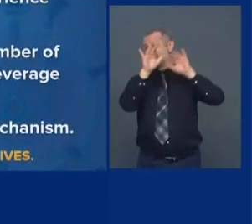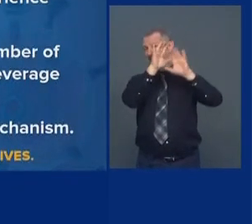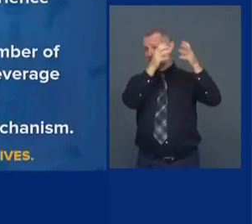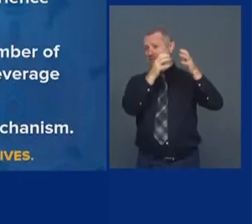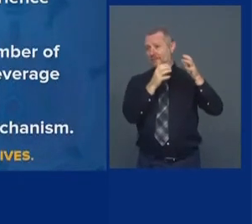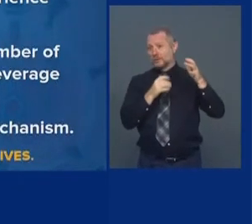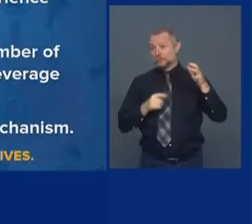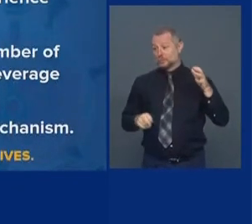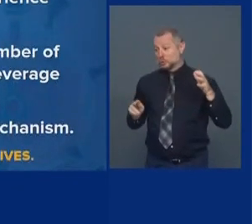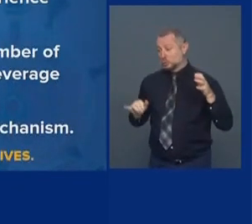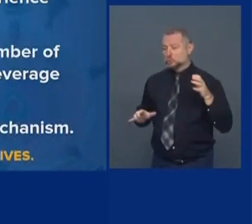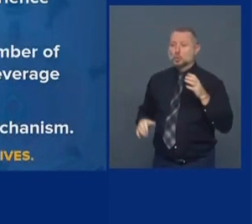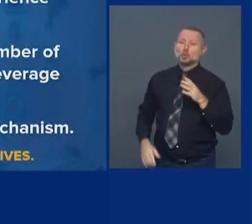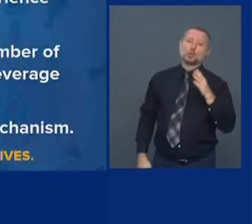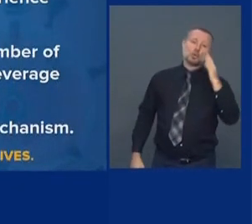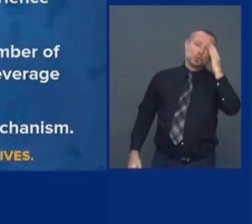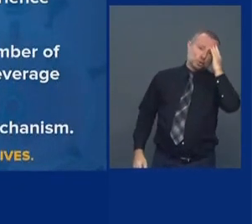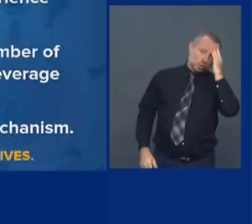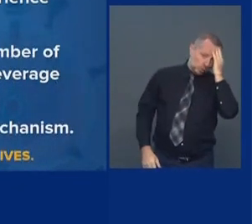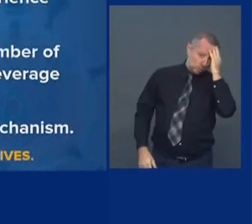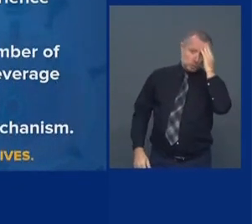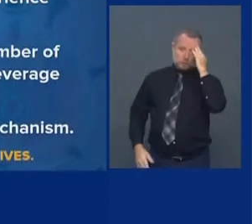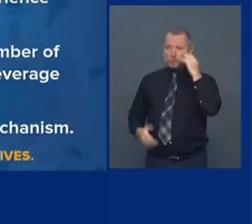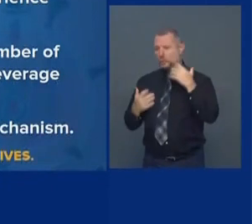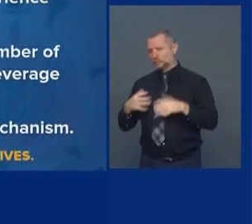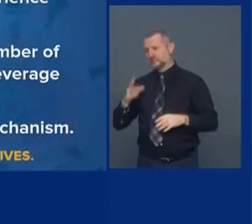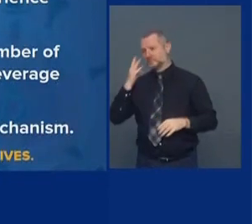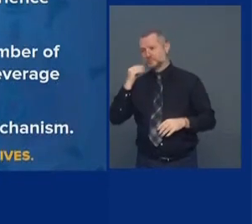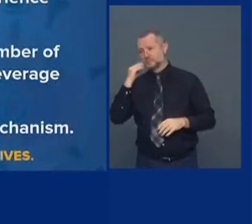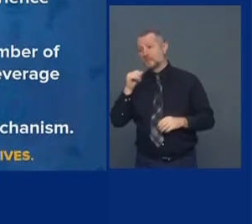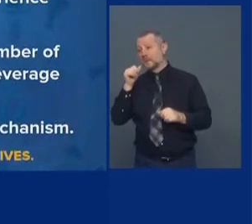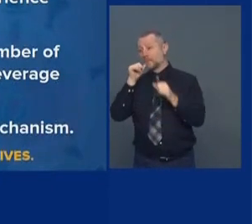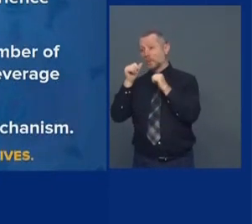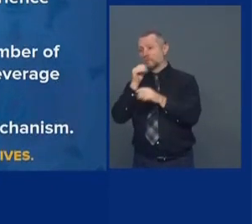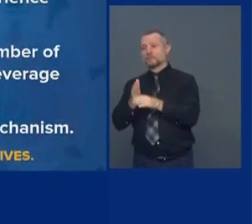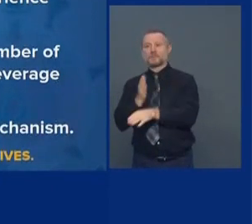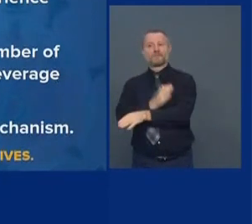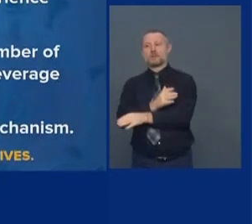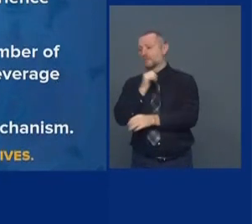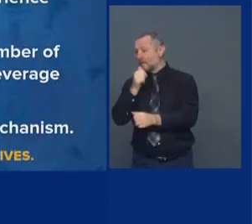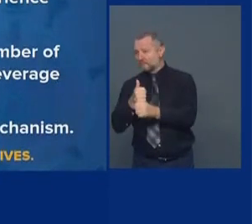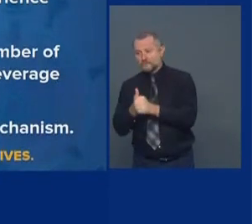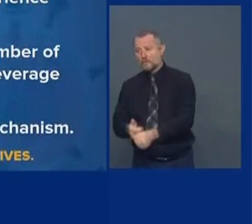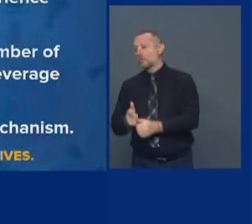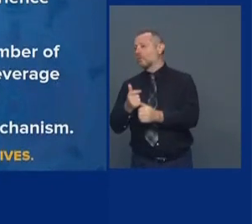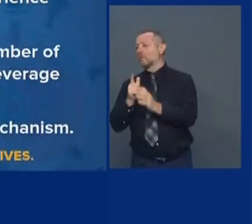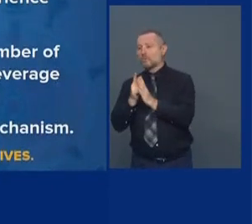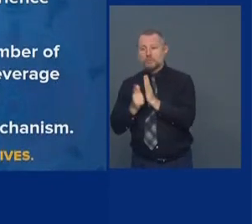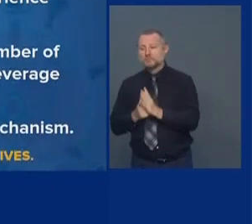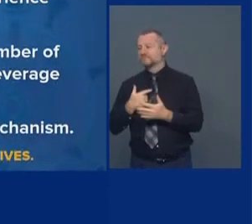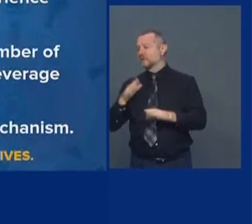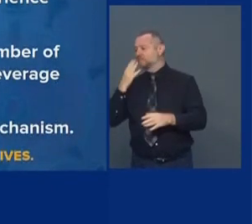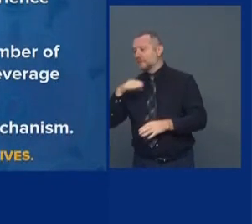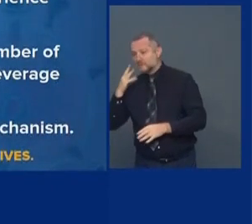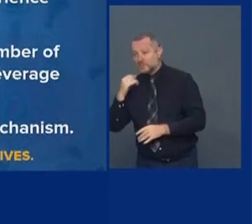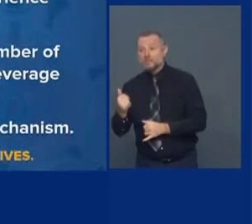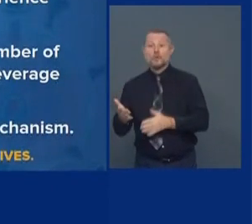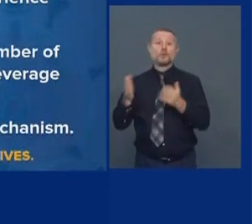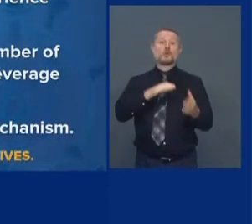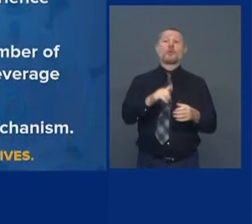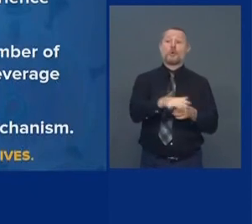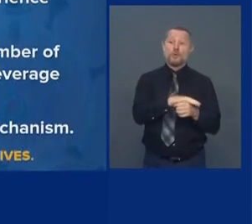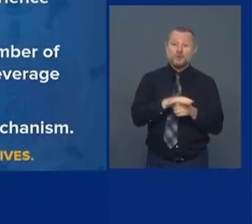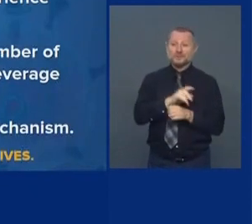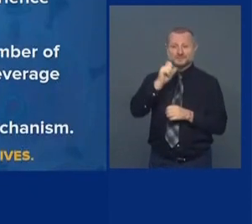of noncompliance because we went through it with bars. We know the local governments were very slow to provide